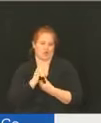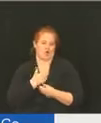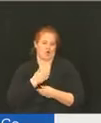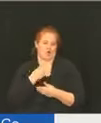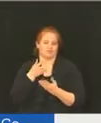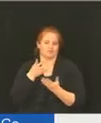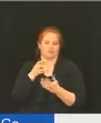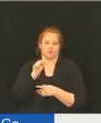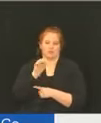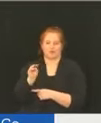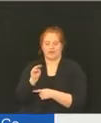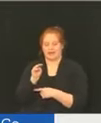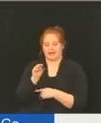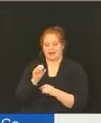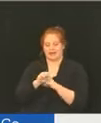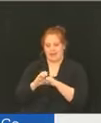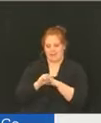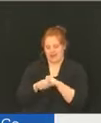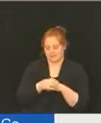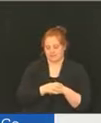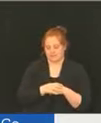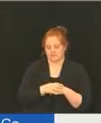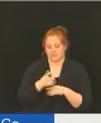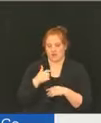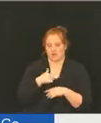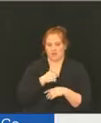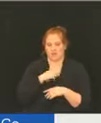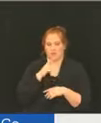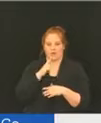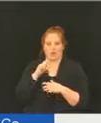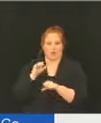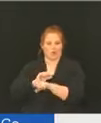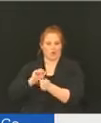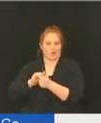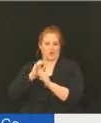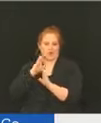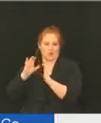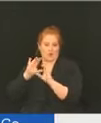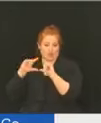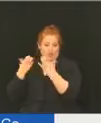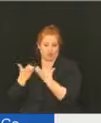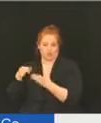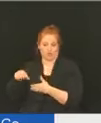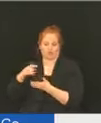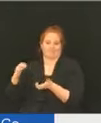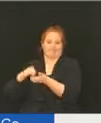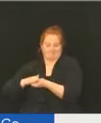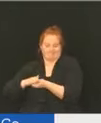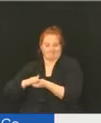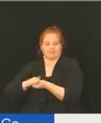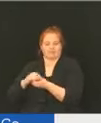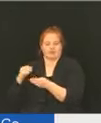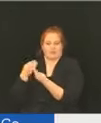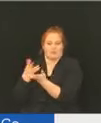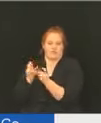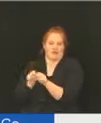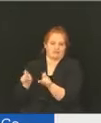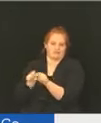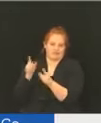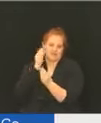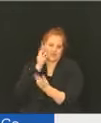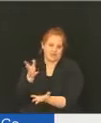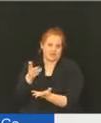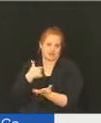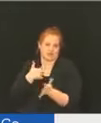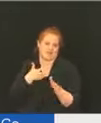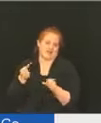providing and working again with our communication group to continue to provide as much information as quickly